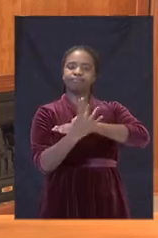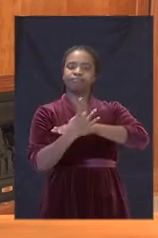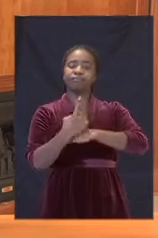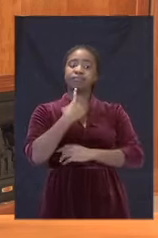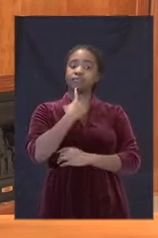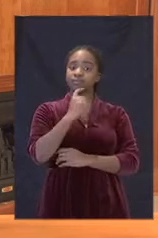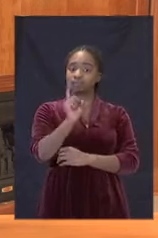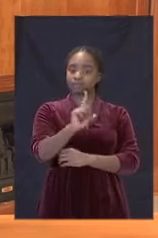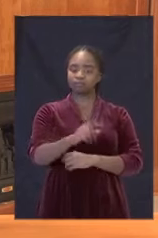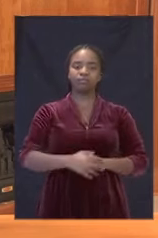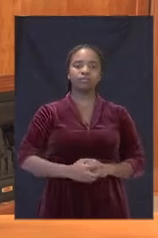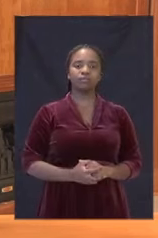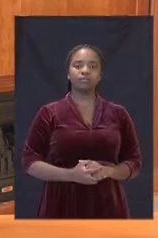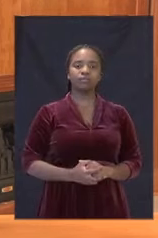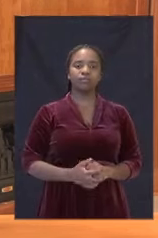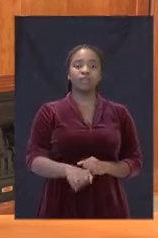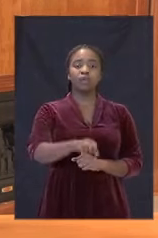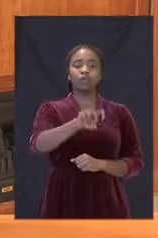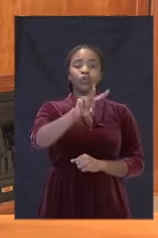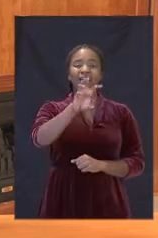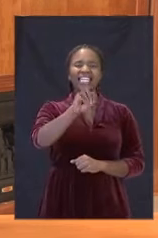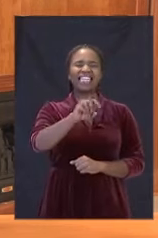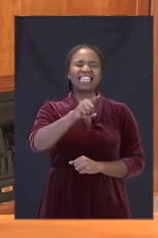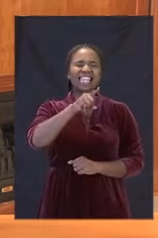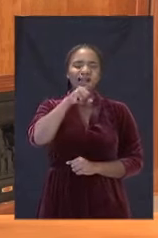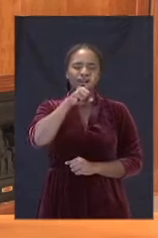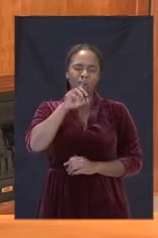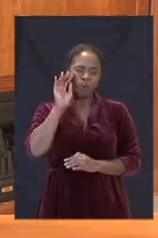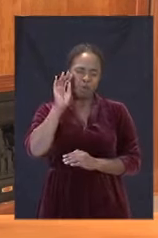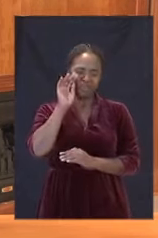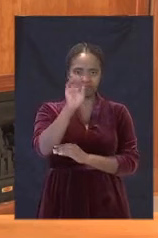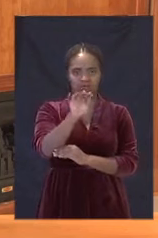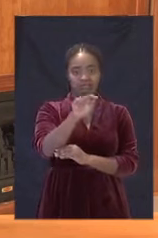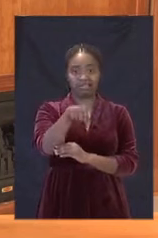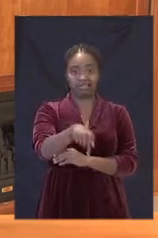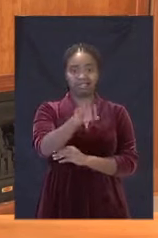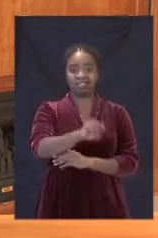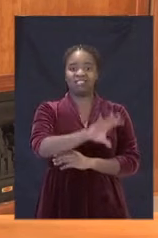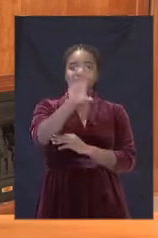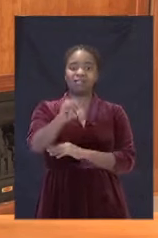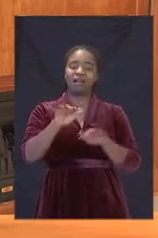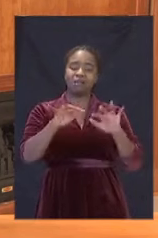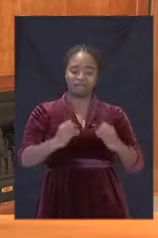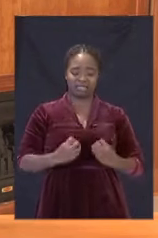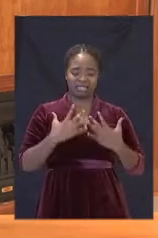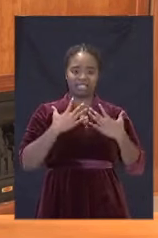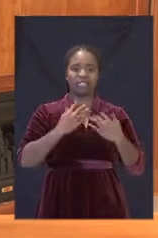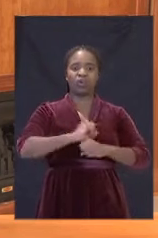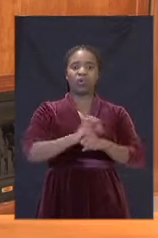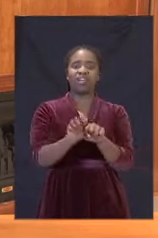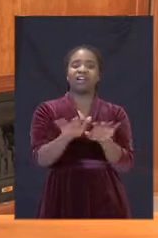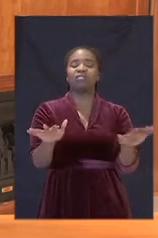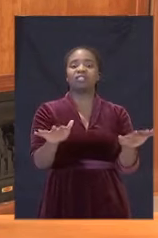now have over 20,000 people in our country who are infected and close